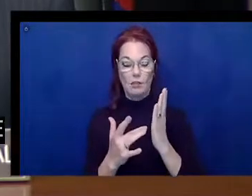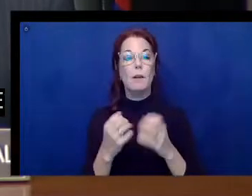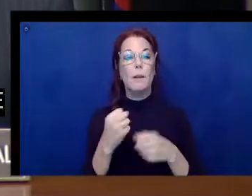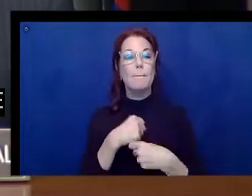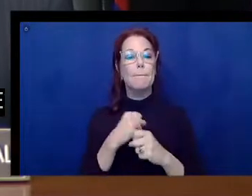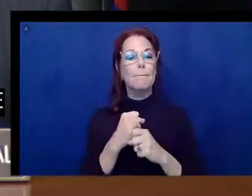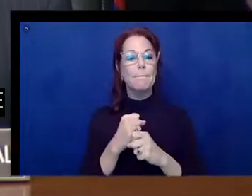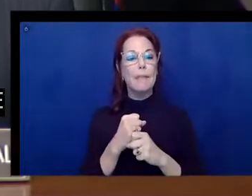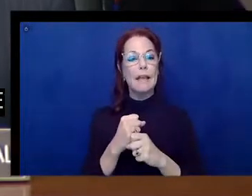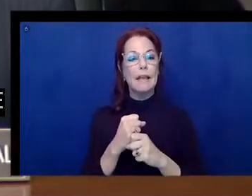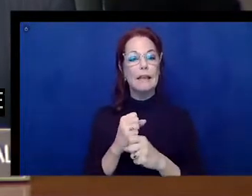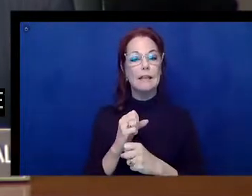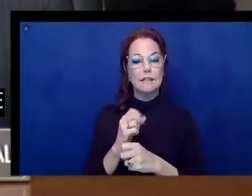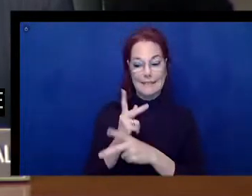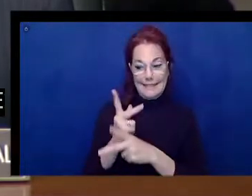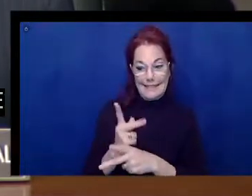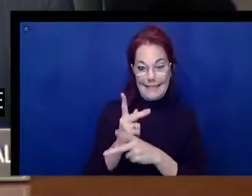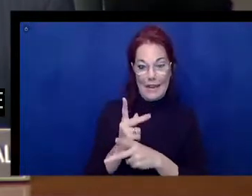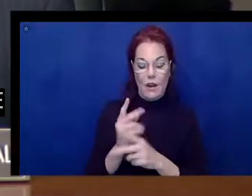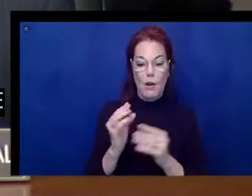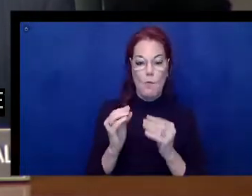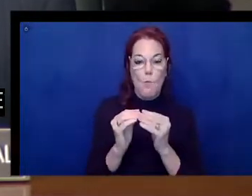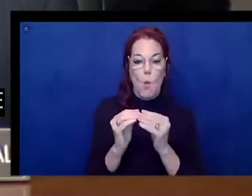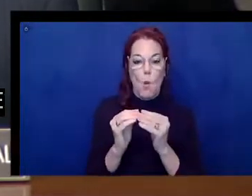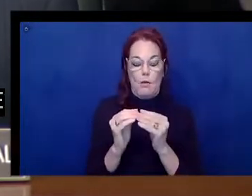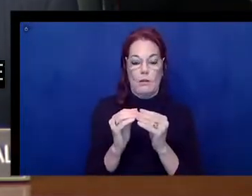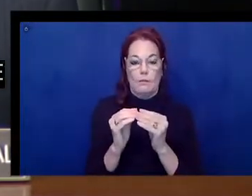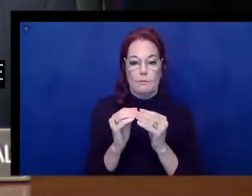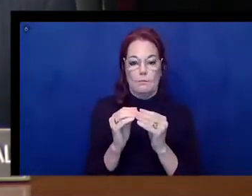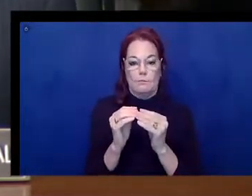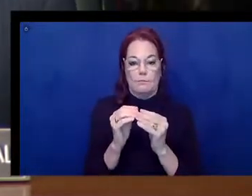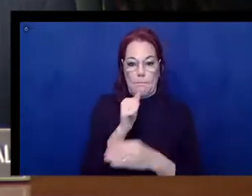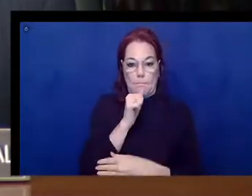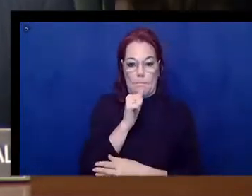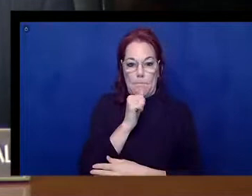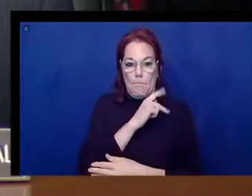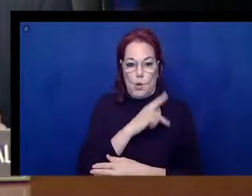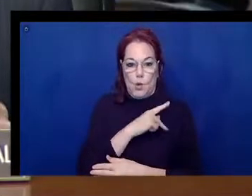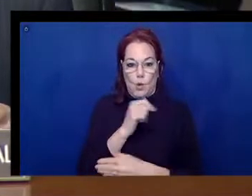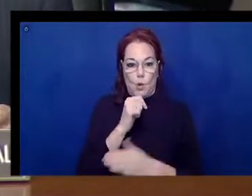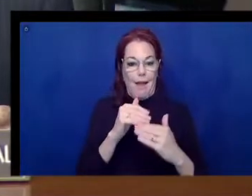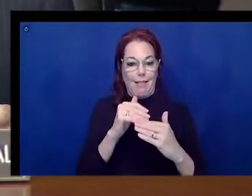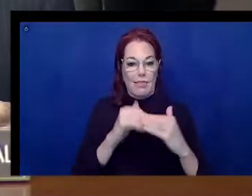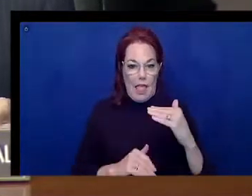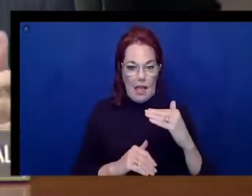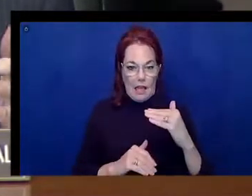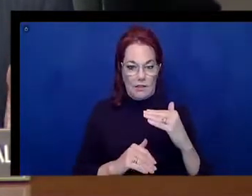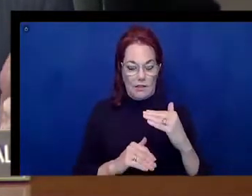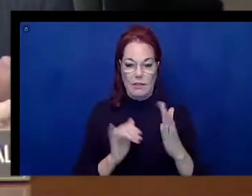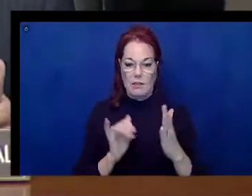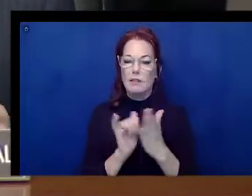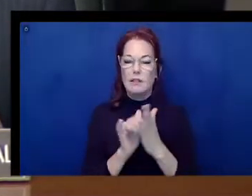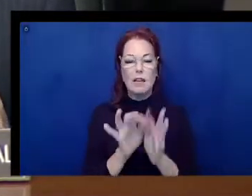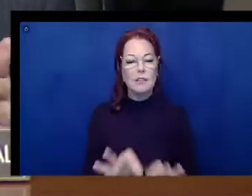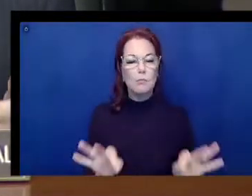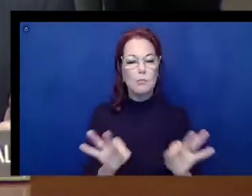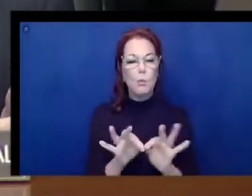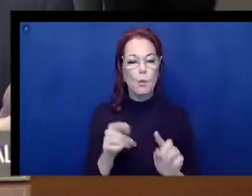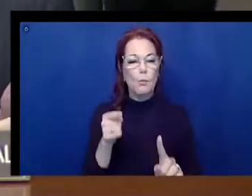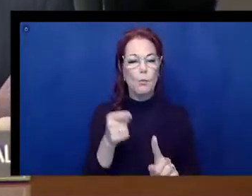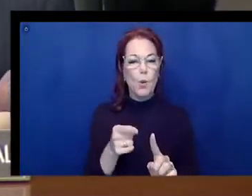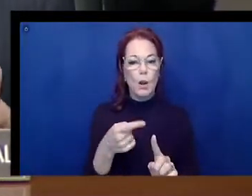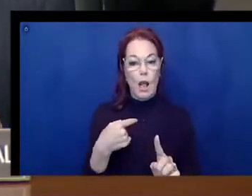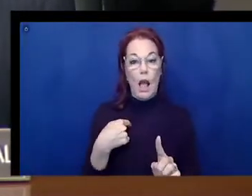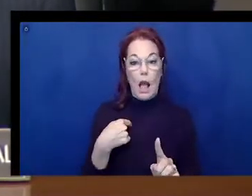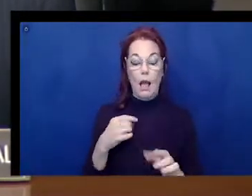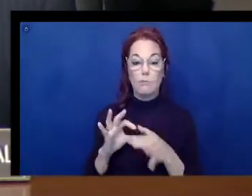not less. Yes. I think that's a really important point. And telehealth, I'm on the Veterans Affairs